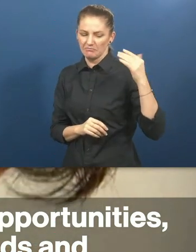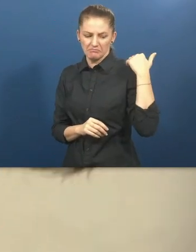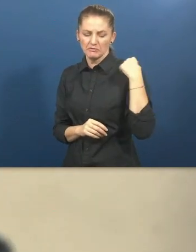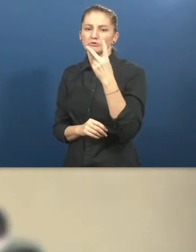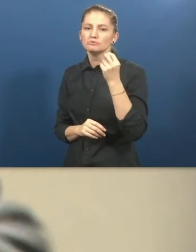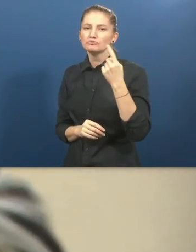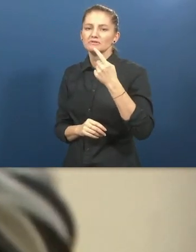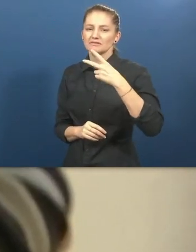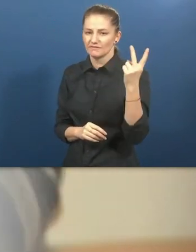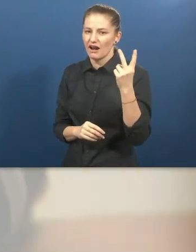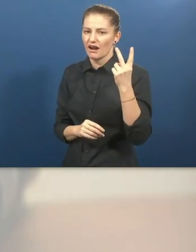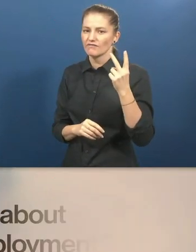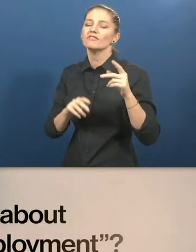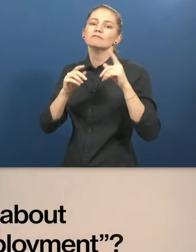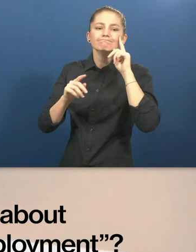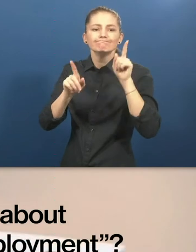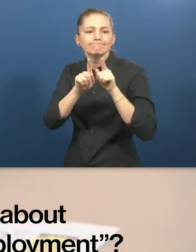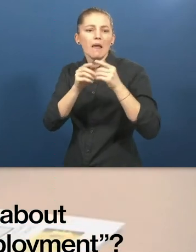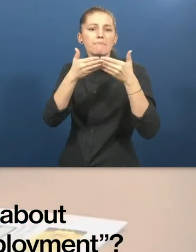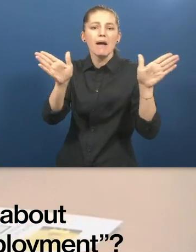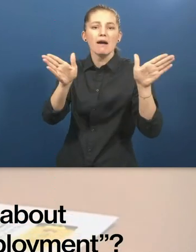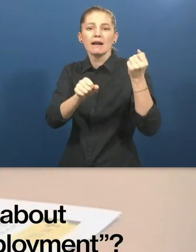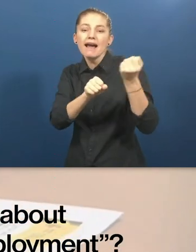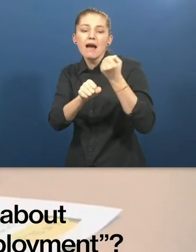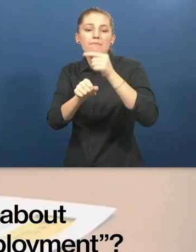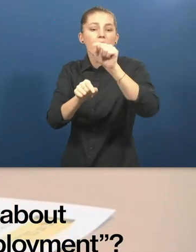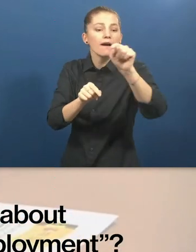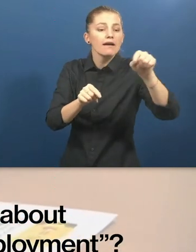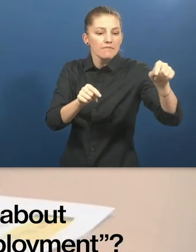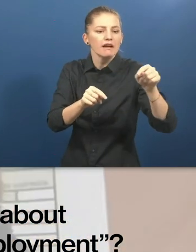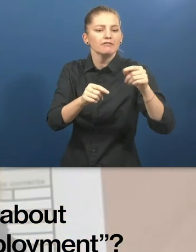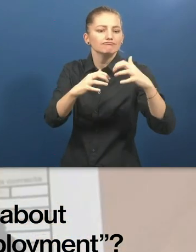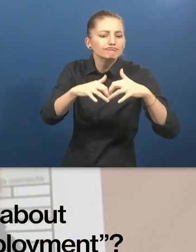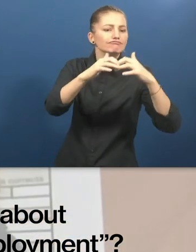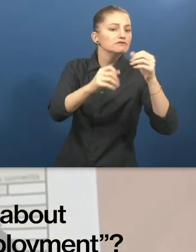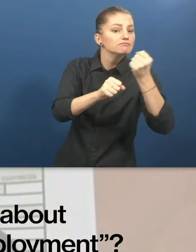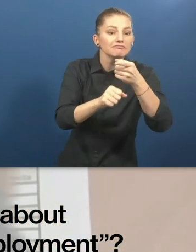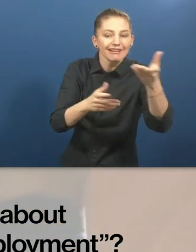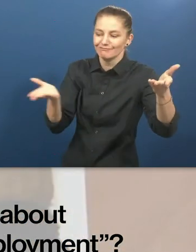disabilities. What is unique and innovative about accessible public sector employment?